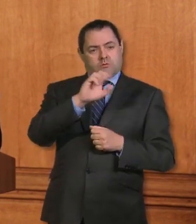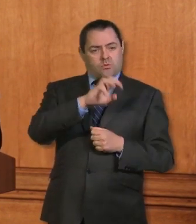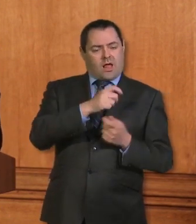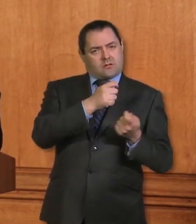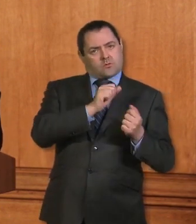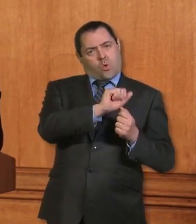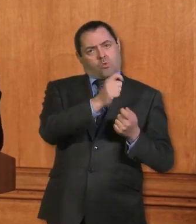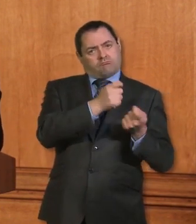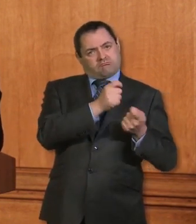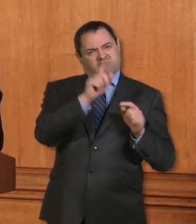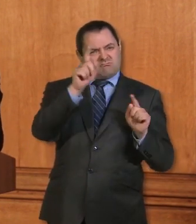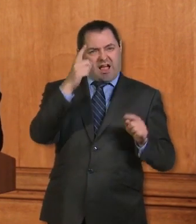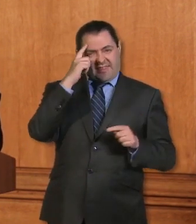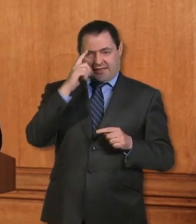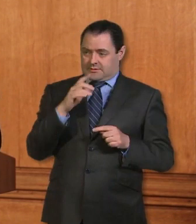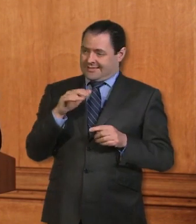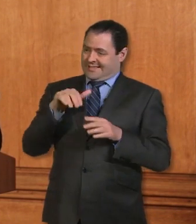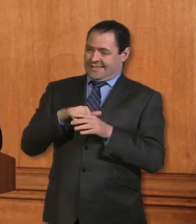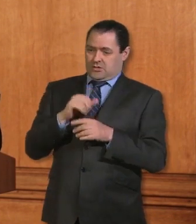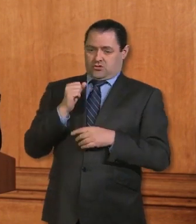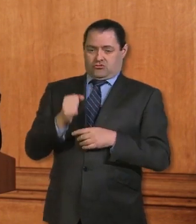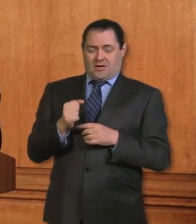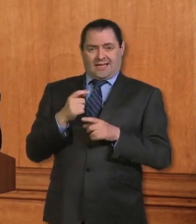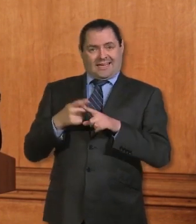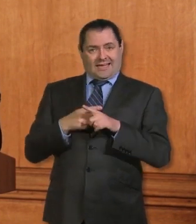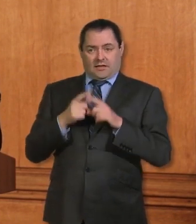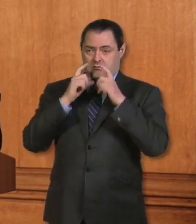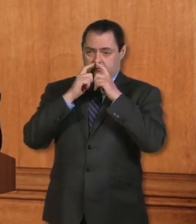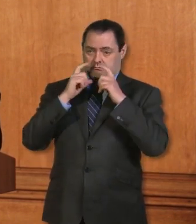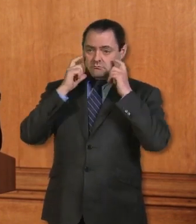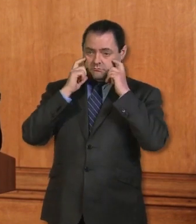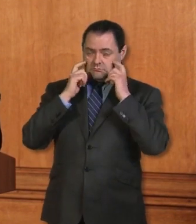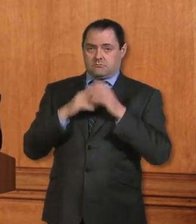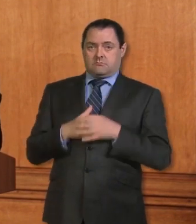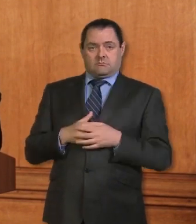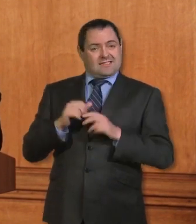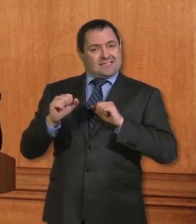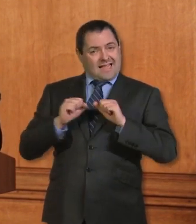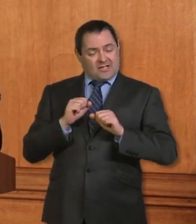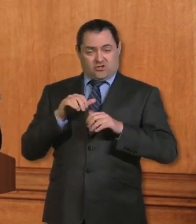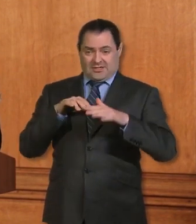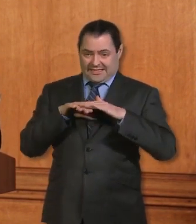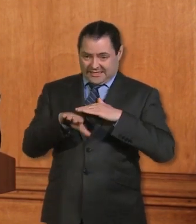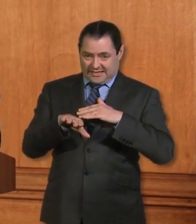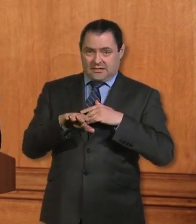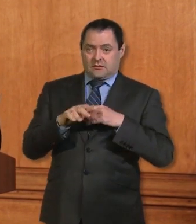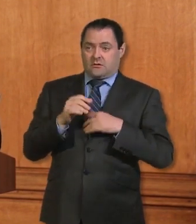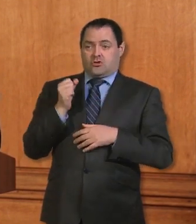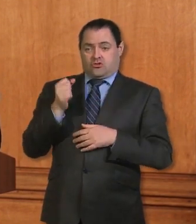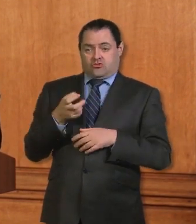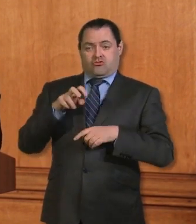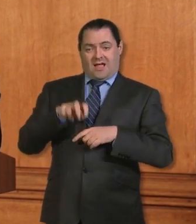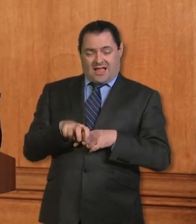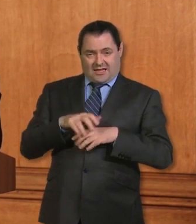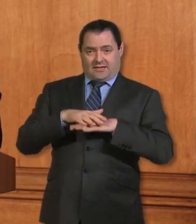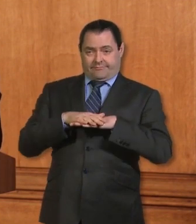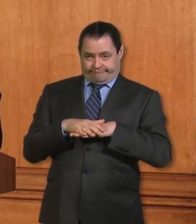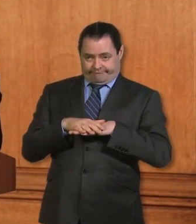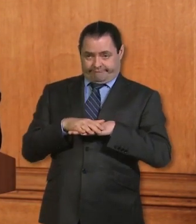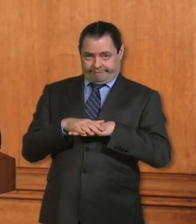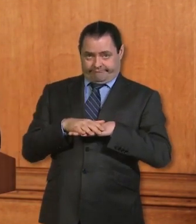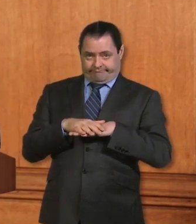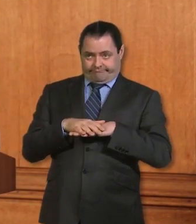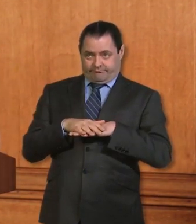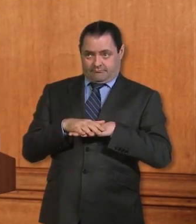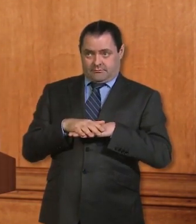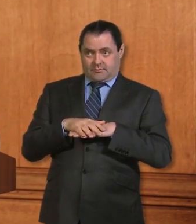to be wearing a mask when they go in the station and on the train. And I would expect the passengers to be wearing it when they got off, wherever they were.